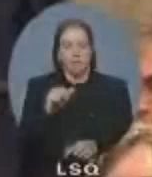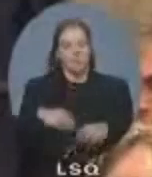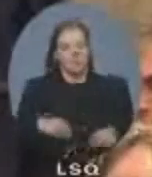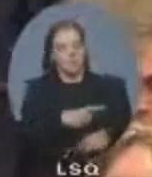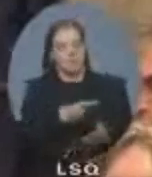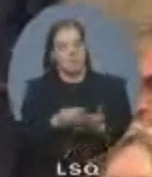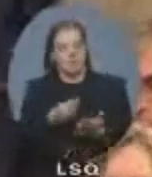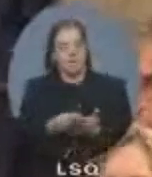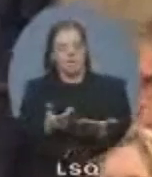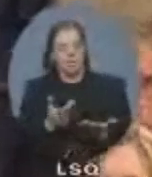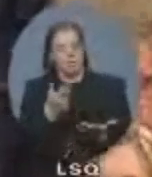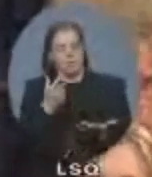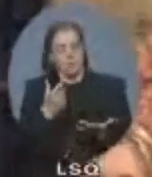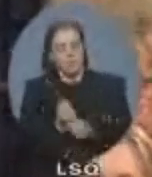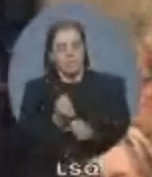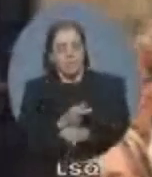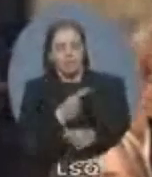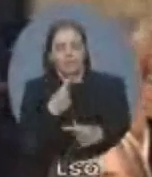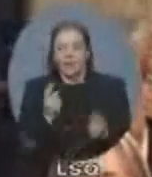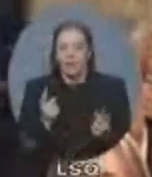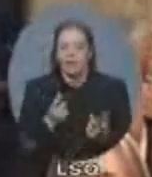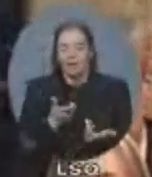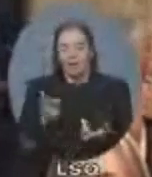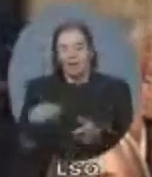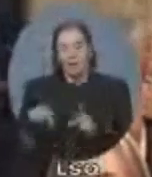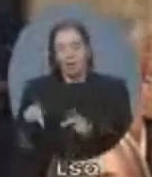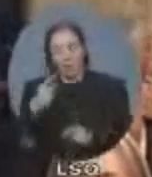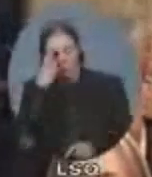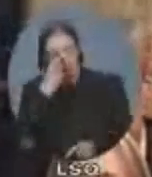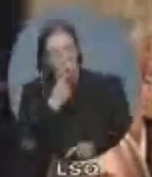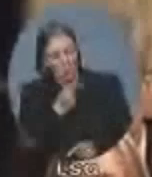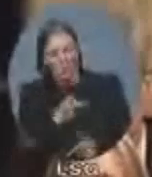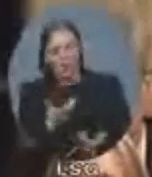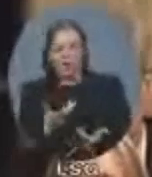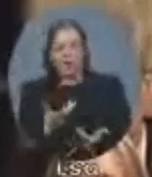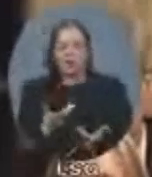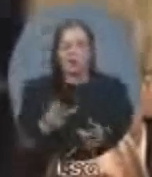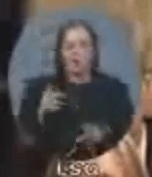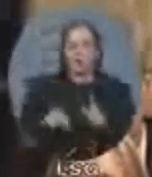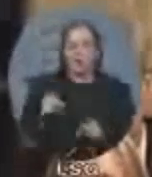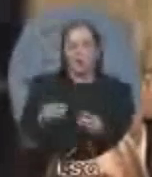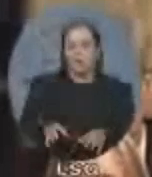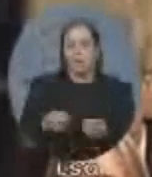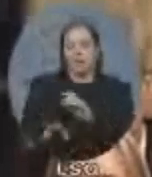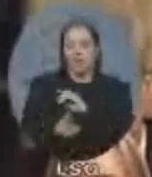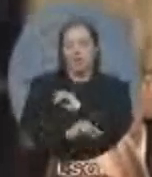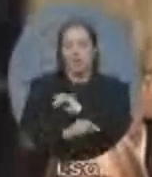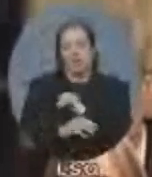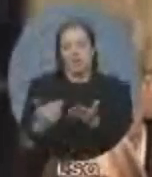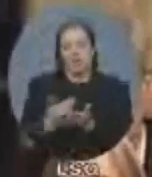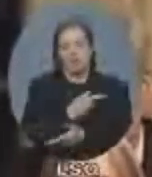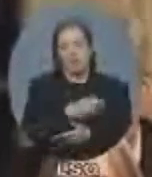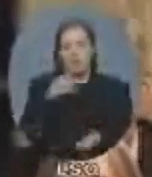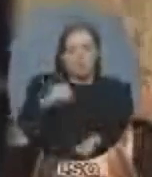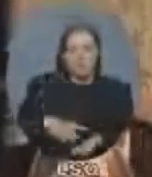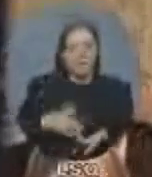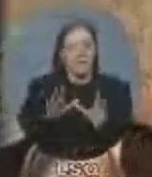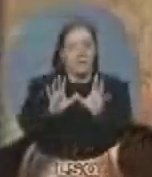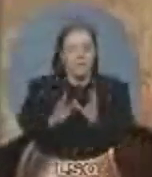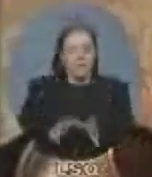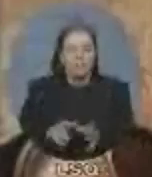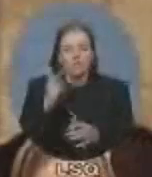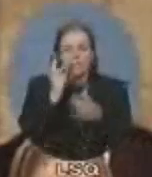fact is, these workers are losing their jobs because this government has no vision, no plan, no strategy for green cars, no